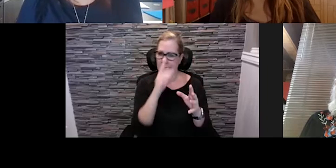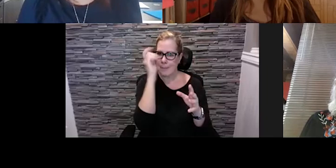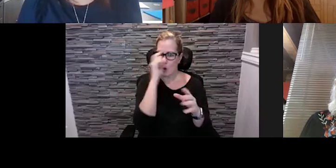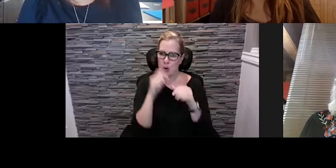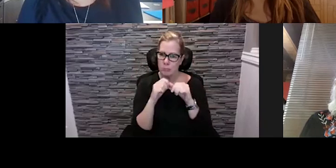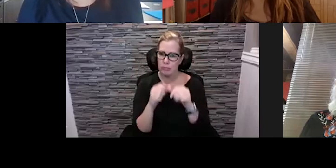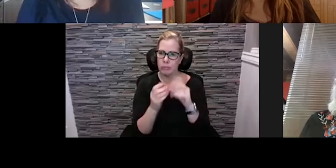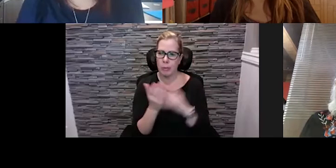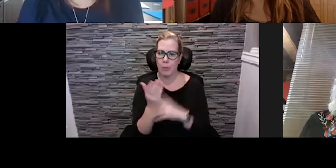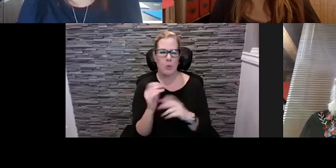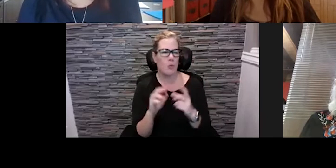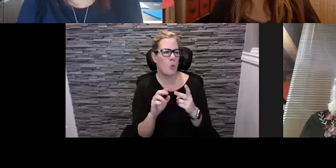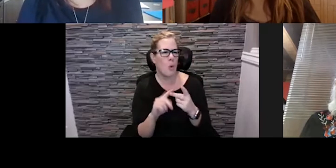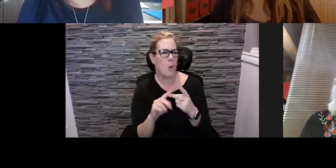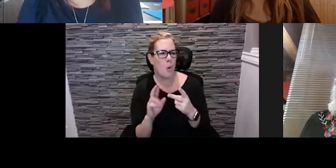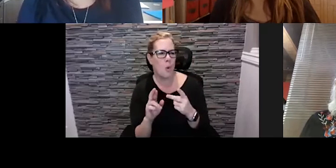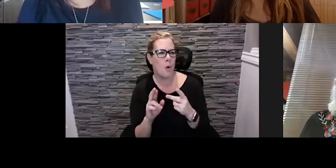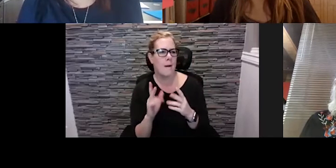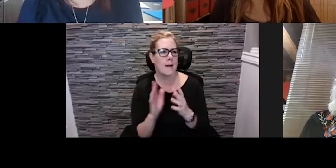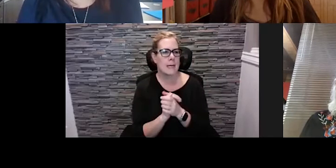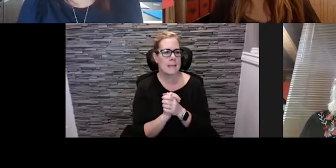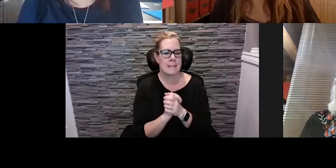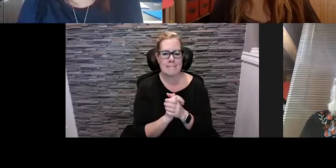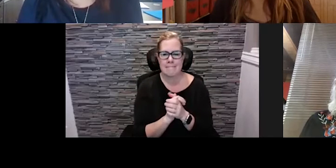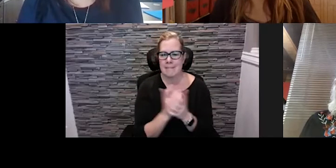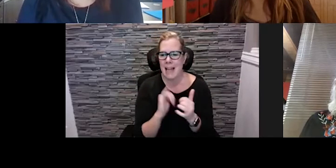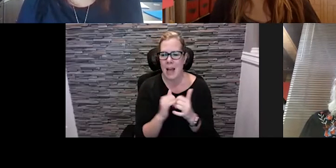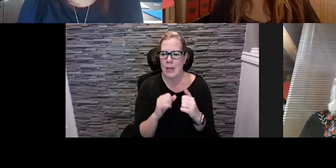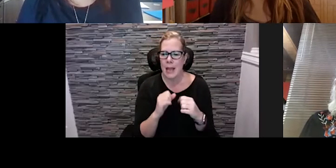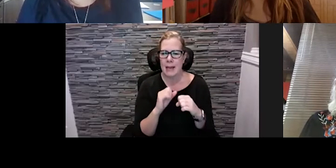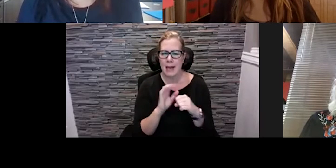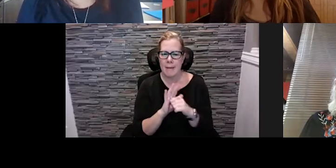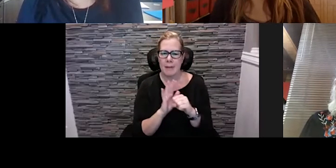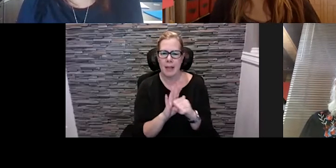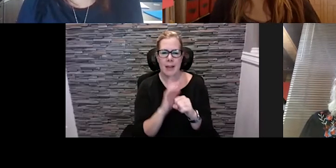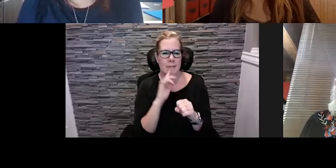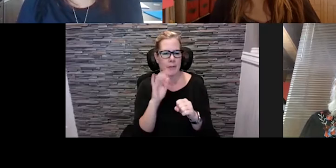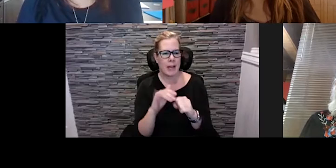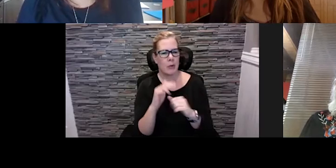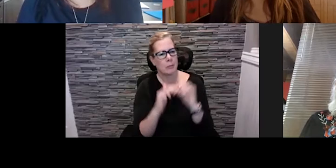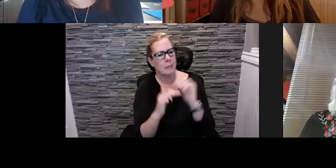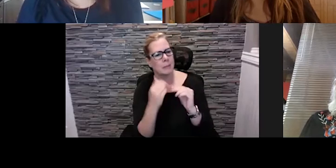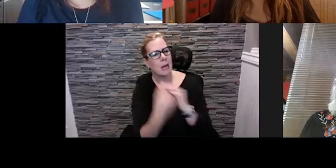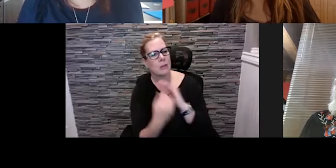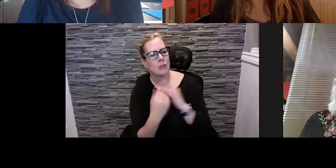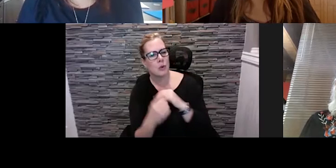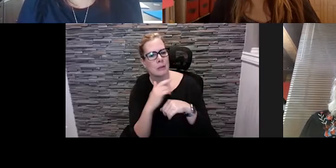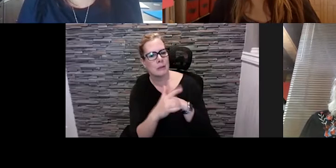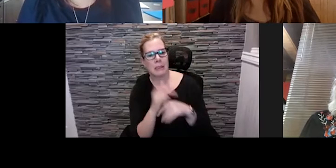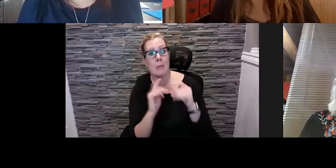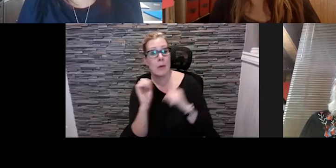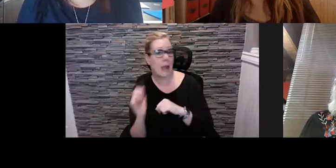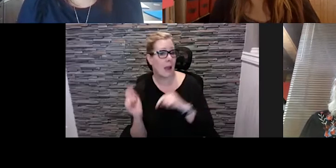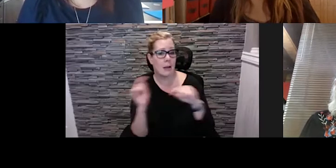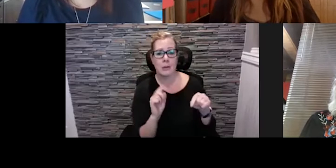be advocates for that and listening to the ideas on what people need or building these outdoor spaces that people could come use